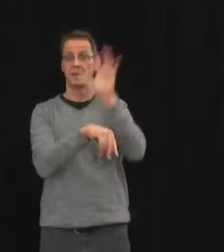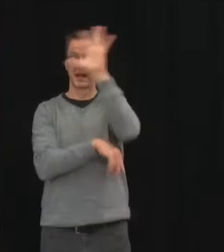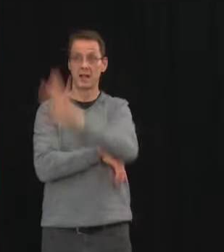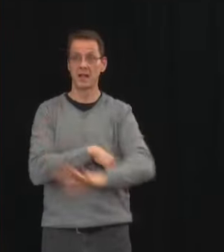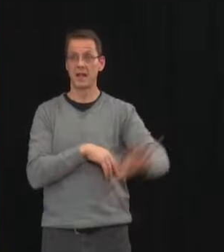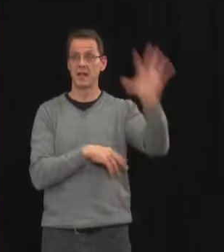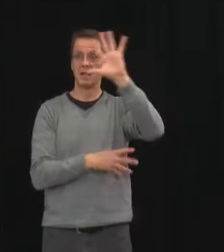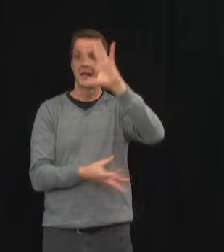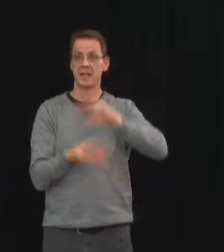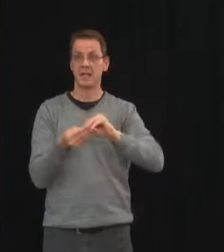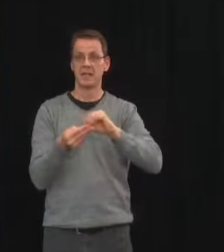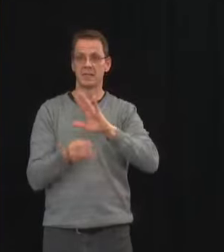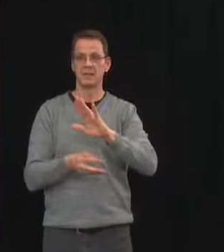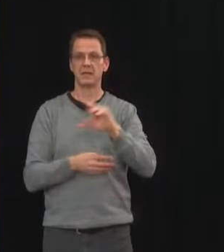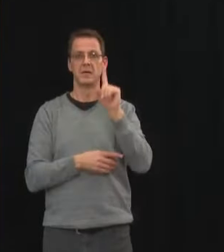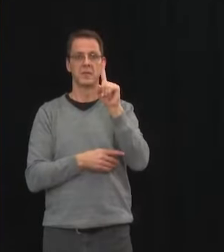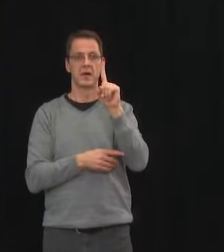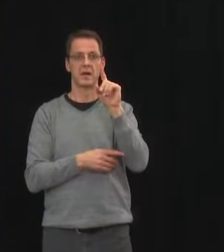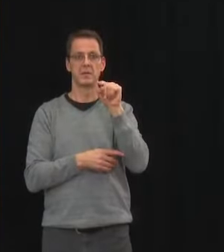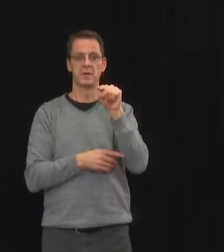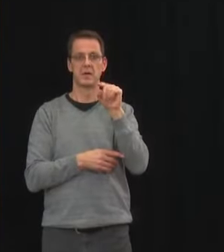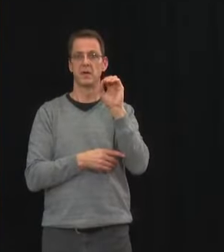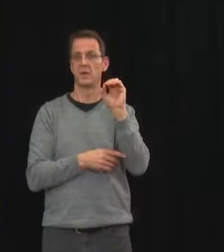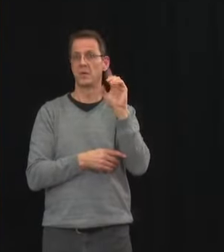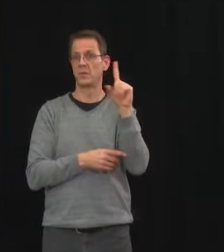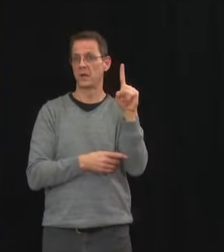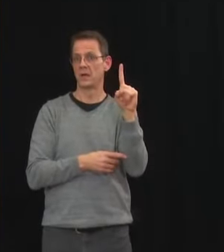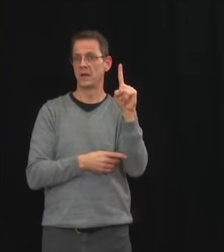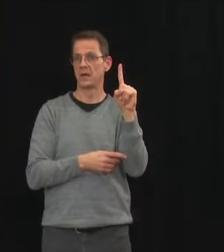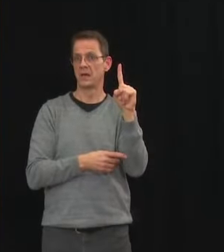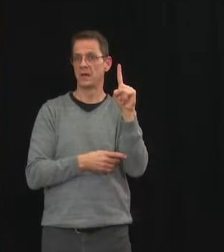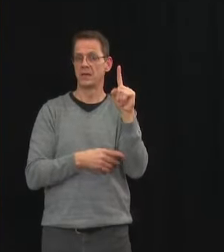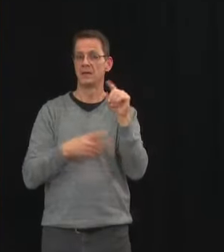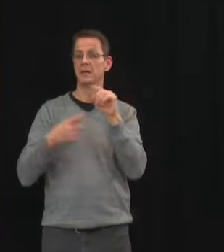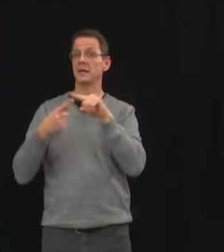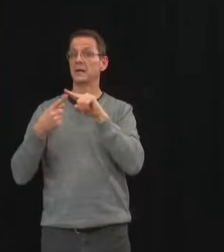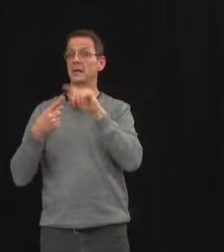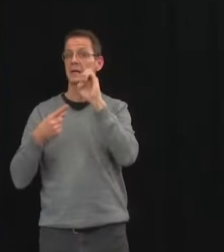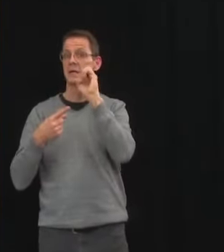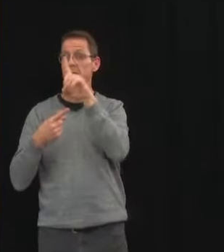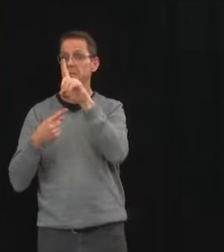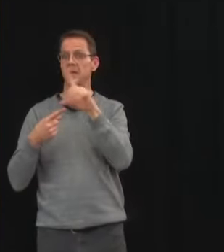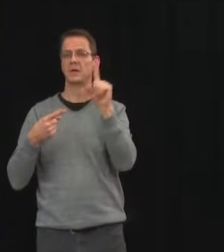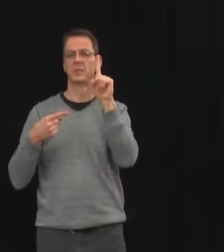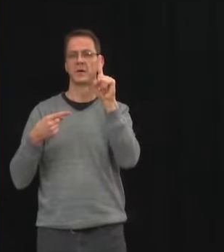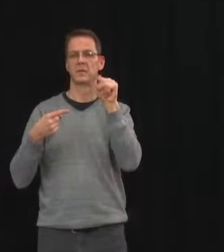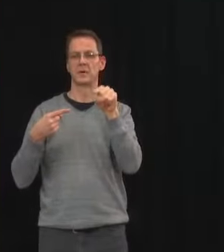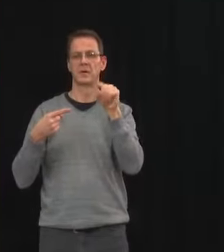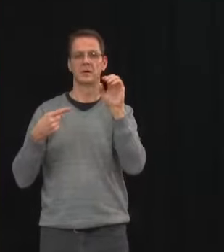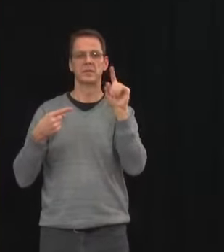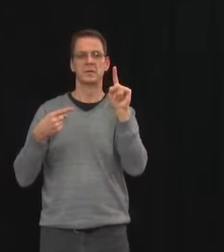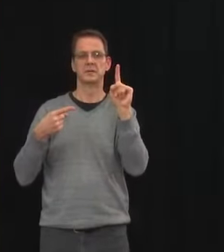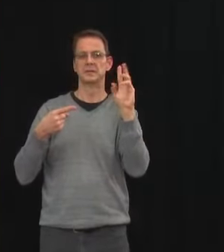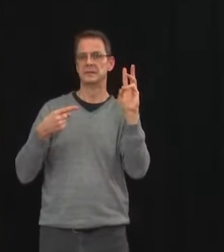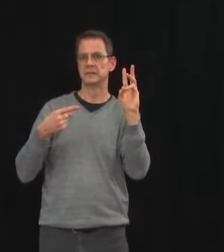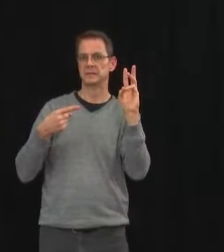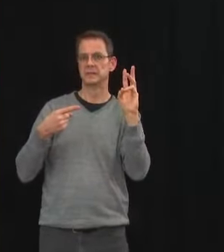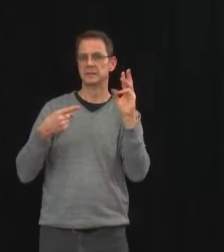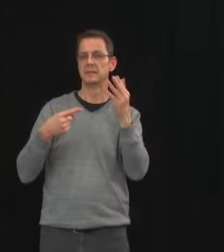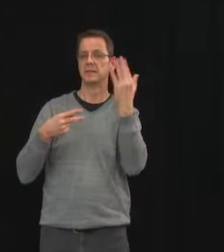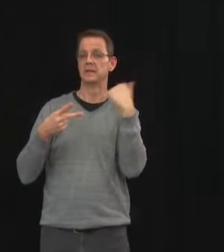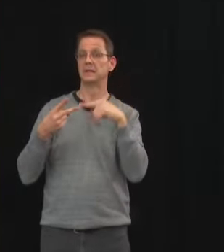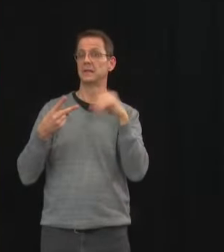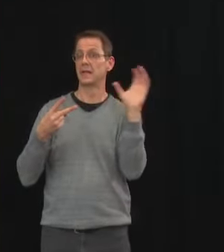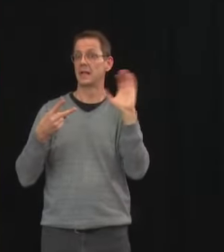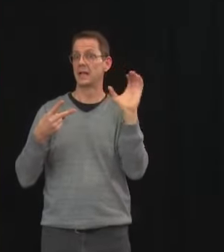257 people in hospital, including 48 admitted to the ICU. Sadly, I must announce that two new